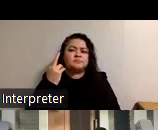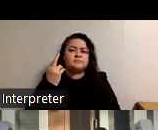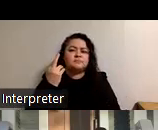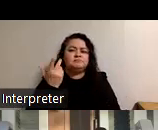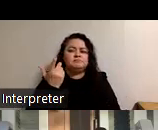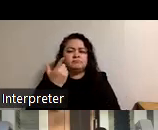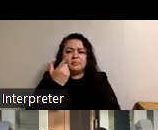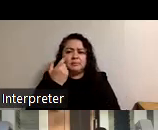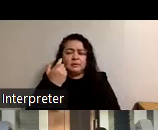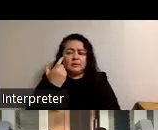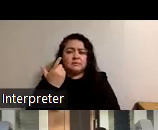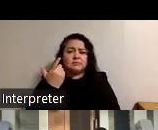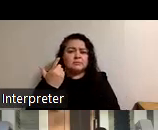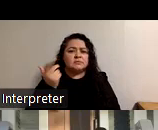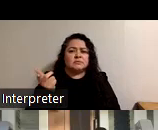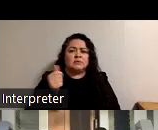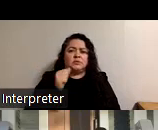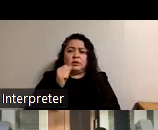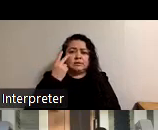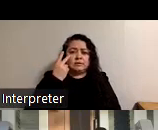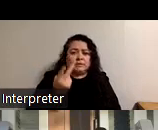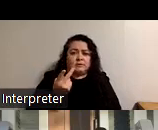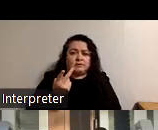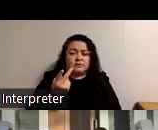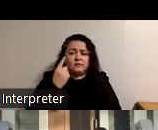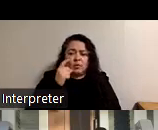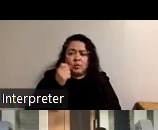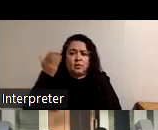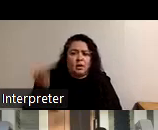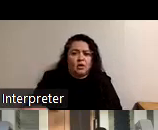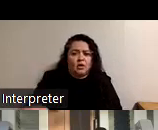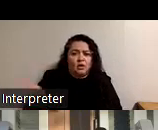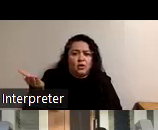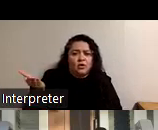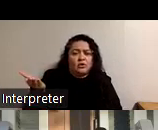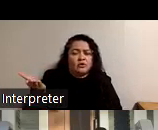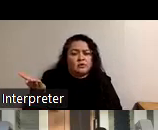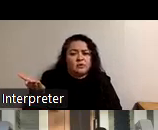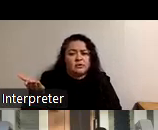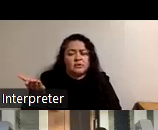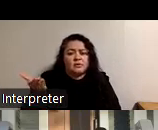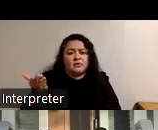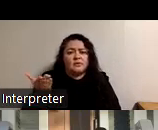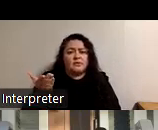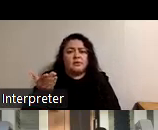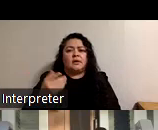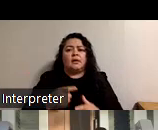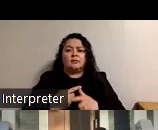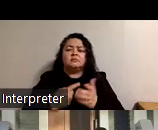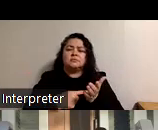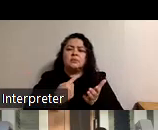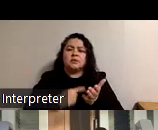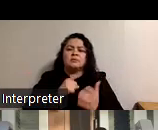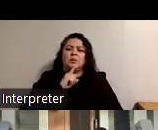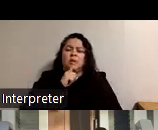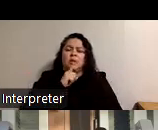you know they weren't seen for who they are and then sometimes they would actually